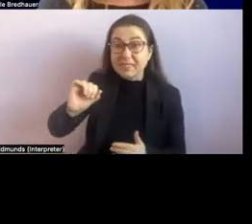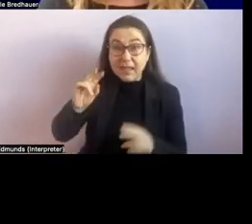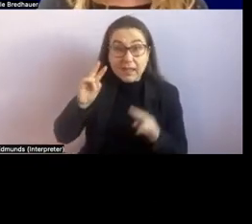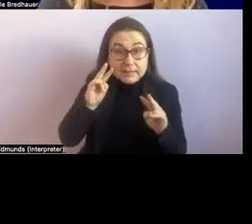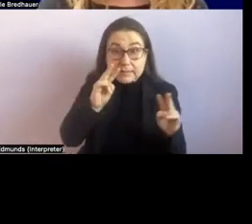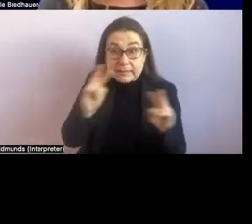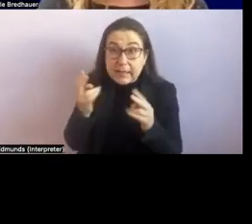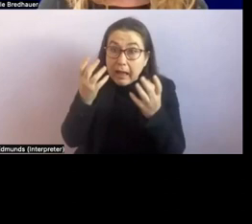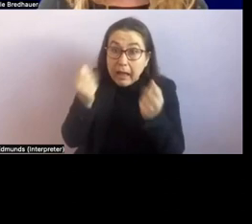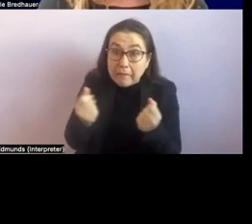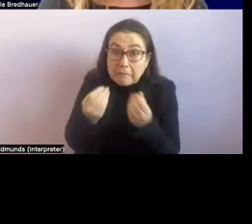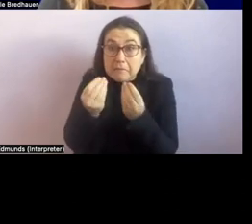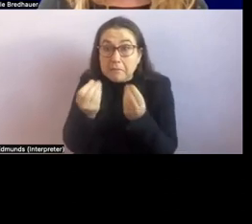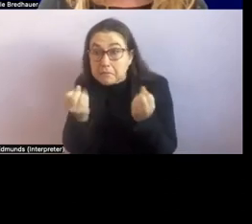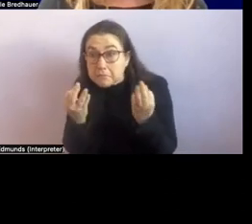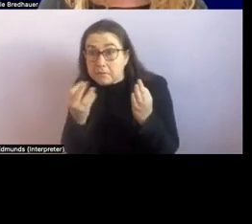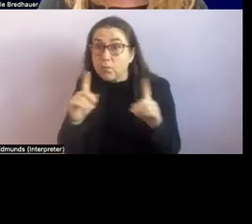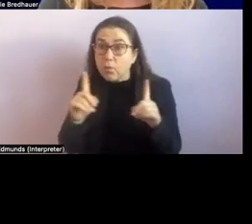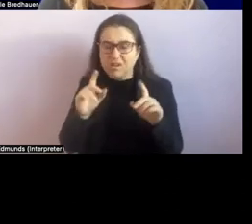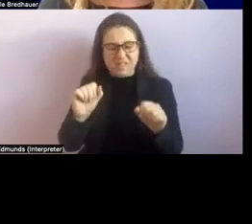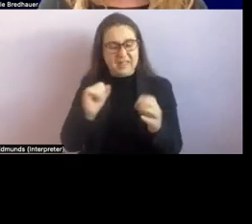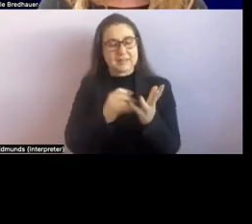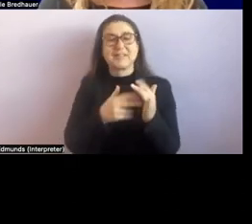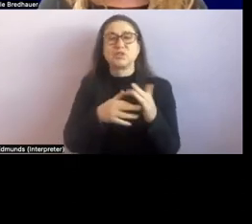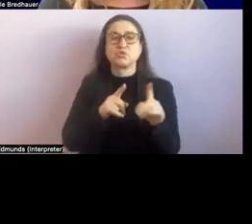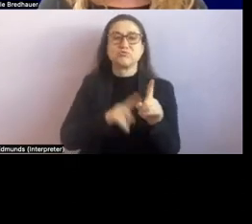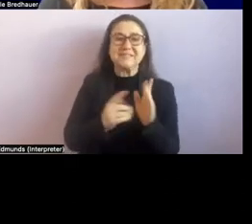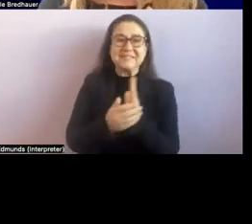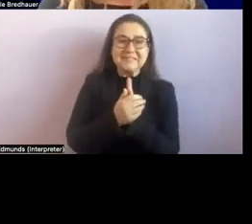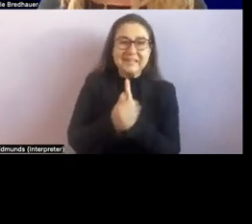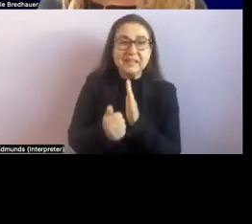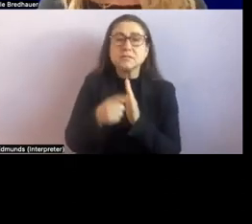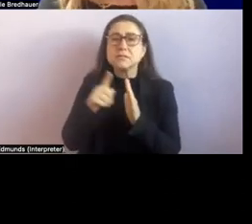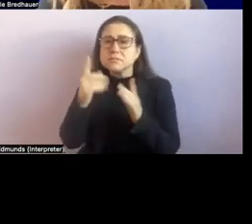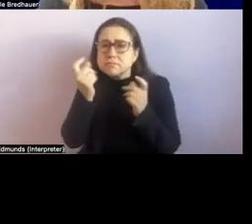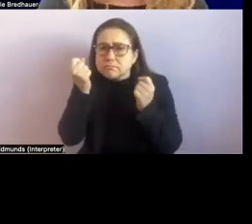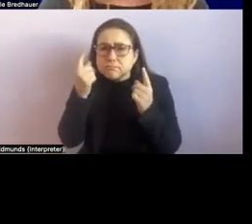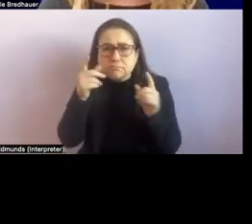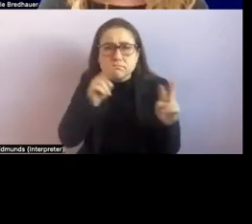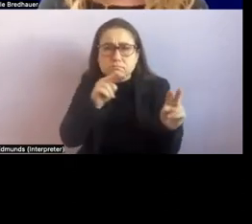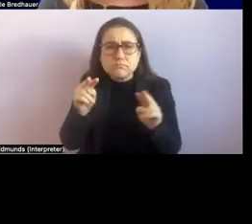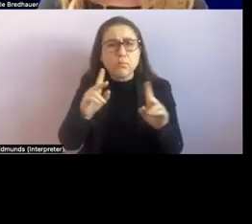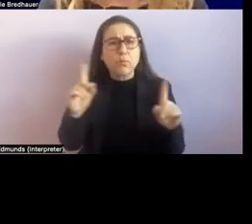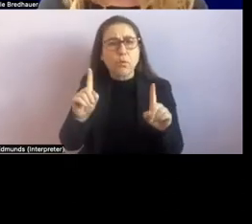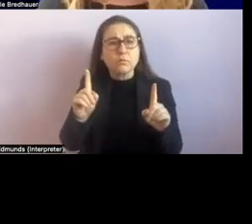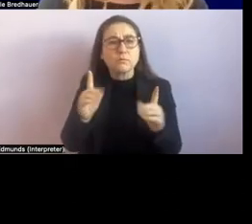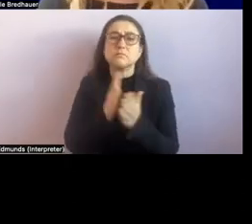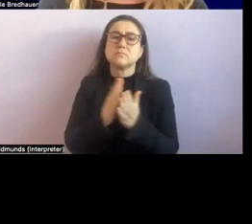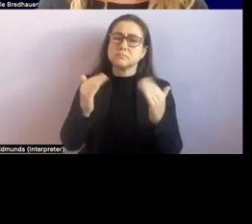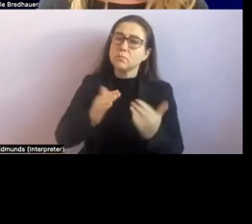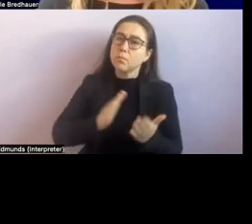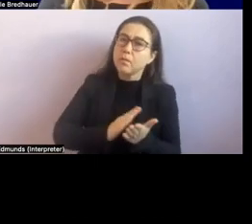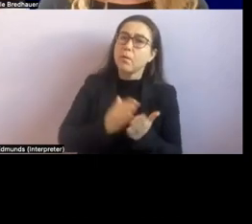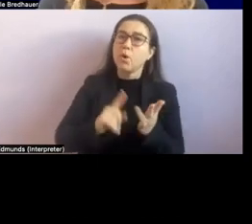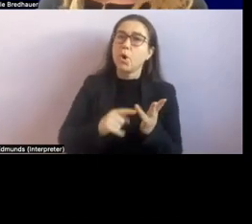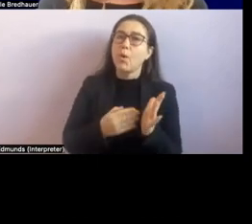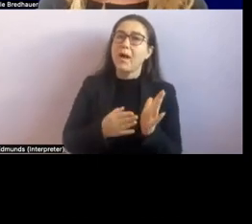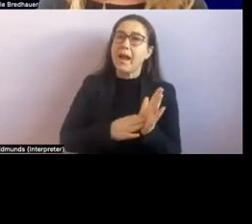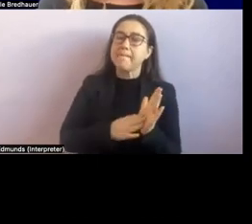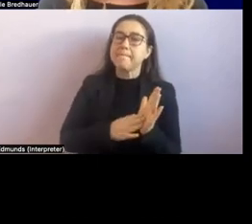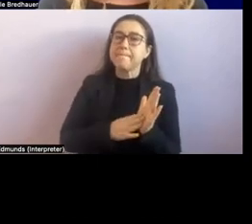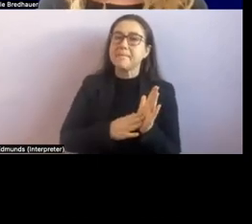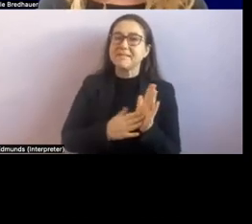sensory skills, conceptual understanding, formal O&M techniques, which